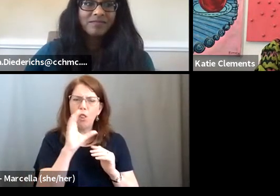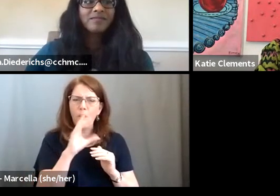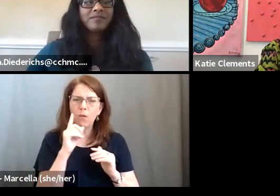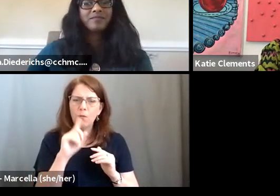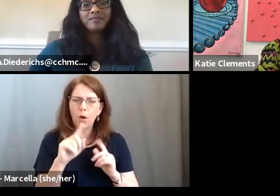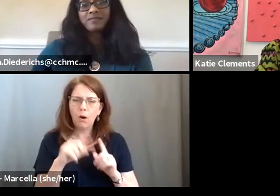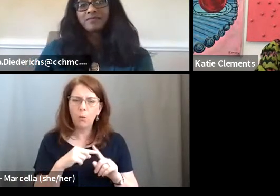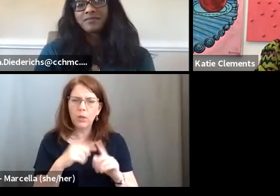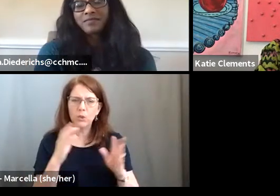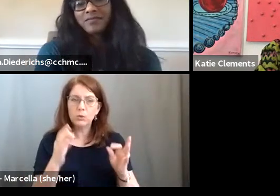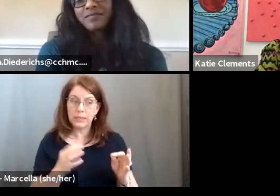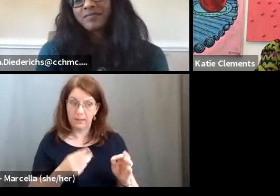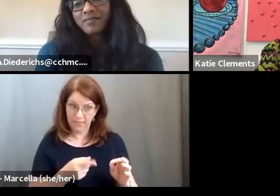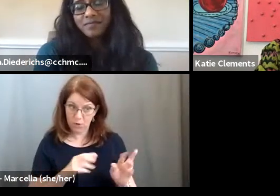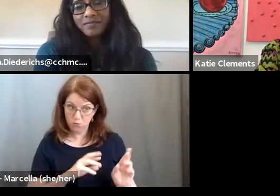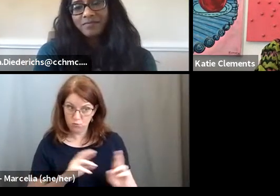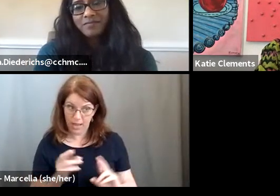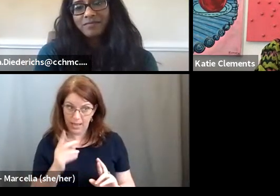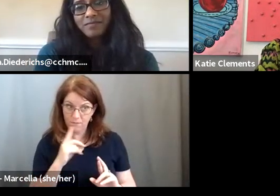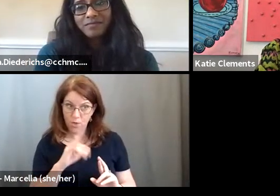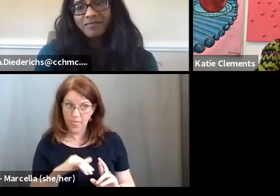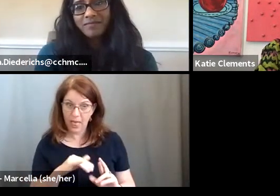they're ready for that promotion?